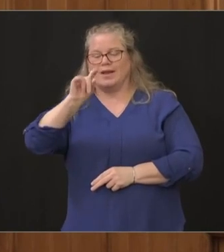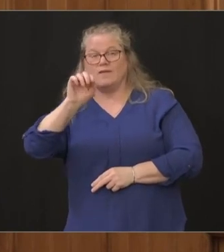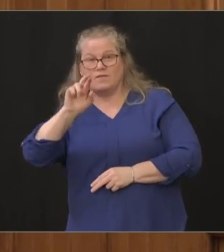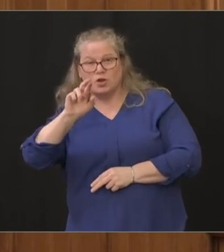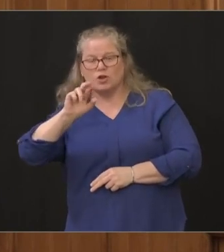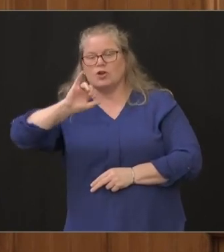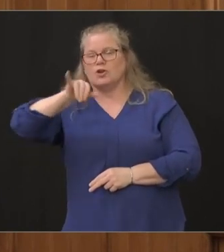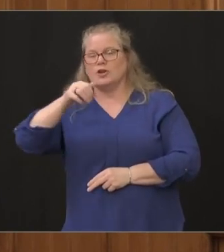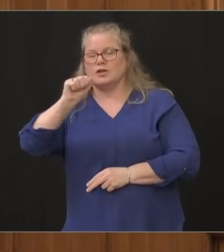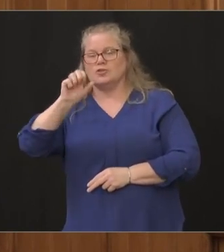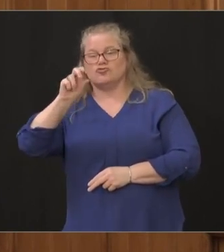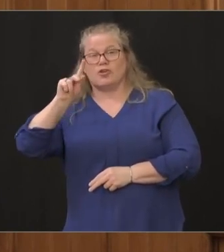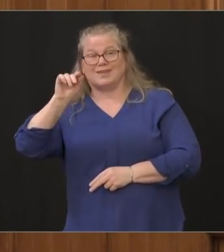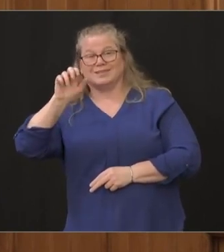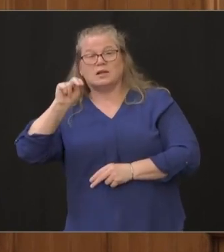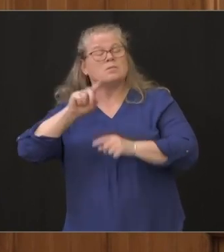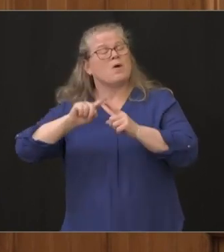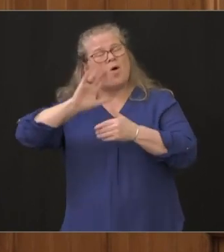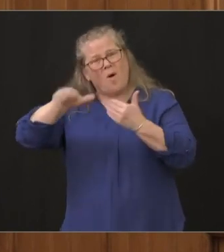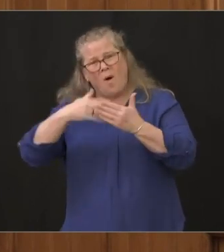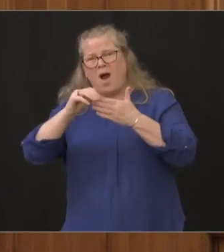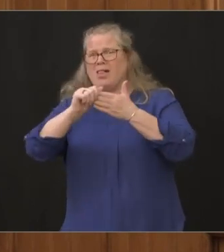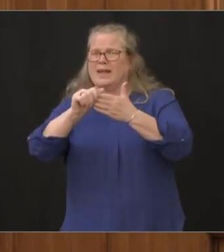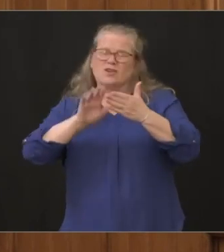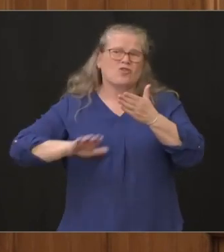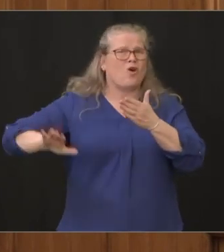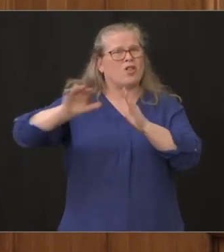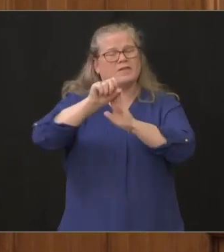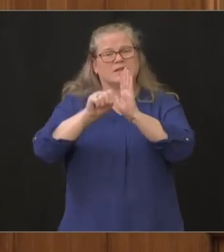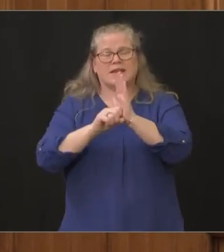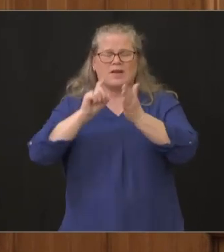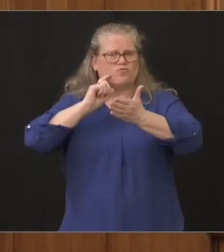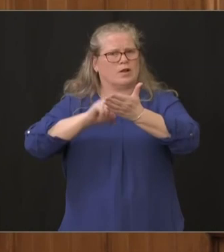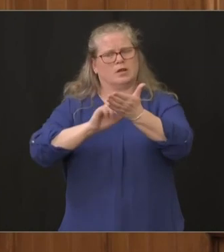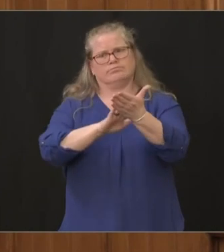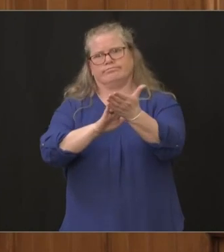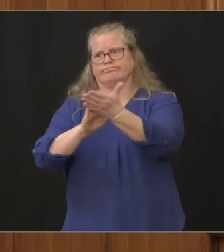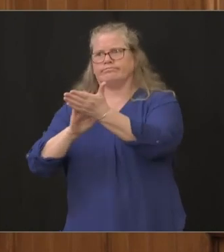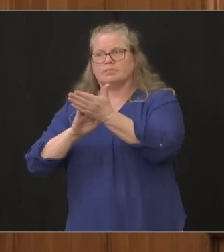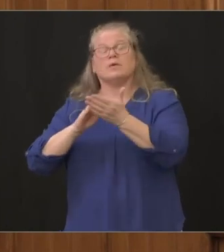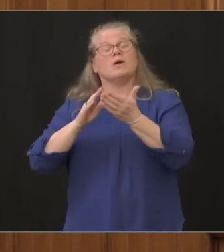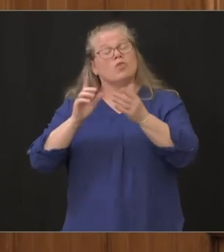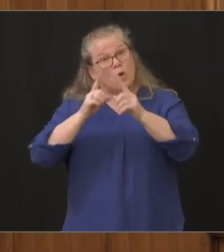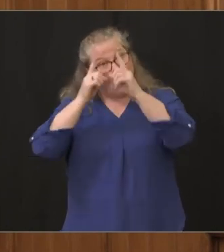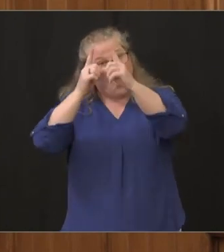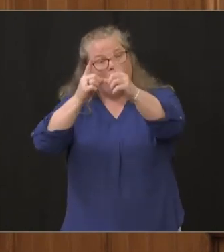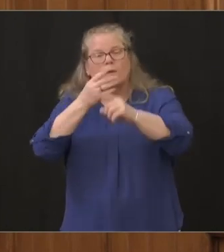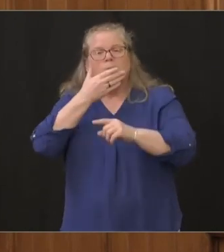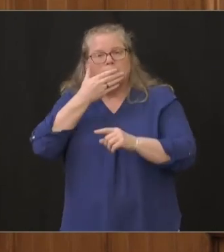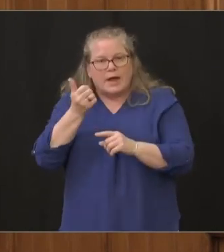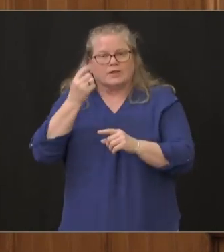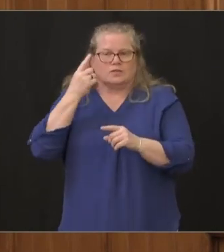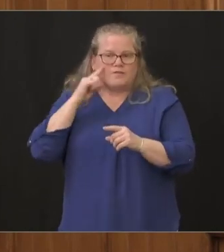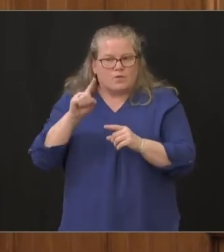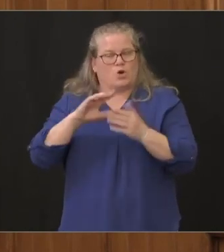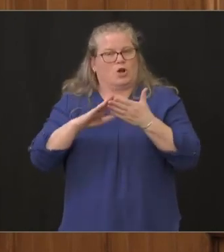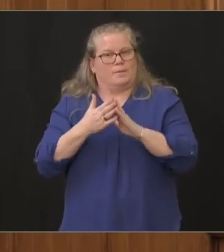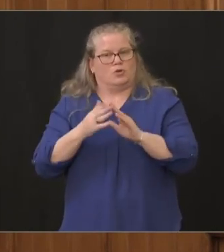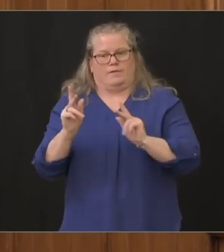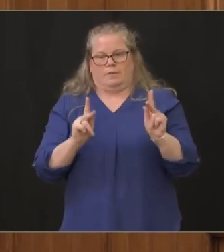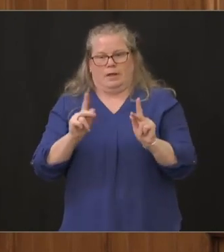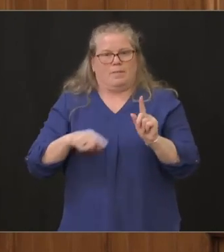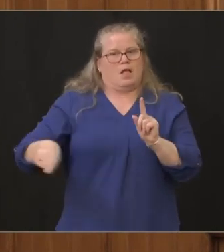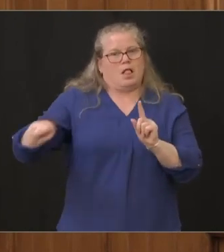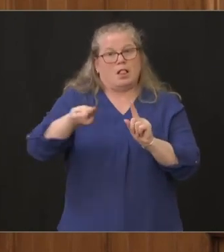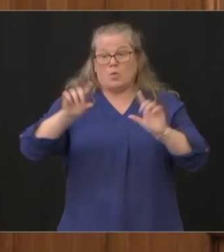leaders across the state i mean this this is about doing what's in the best interest of the community and when we come together that's the discussion it's how can we learn from